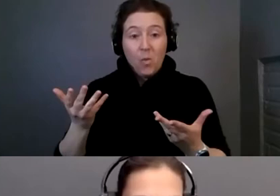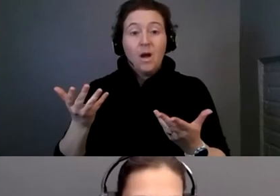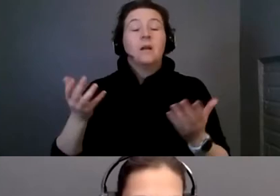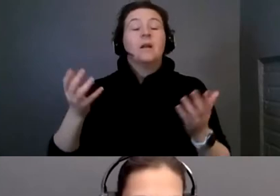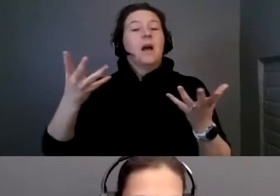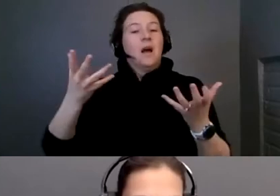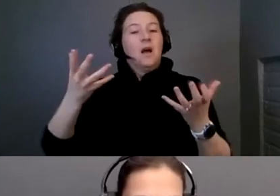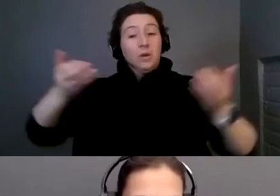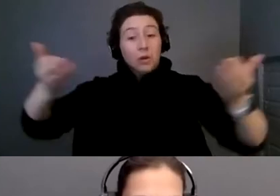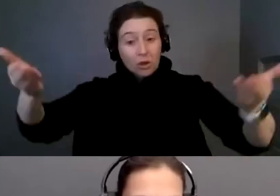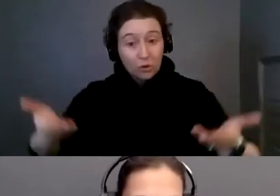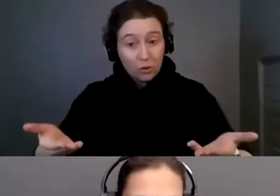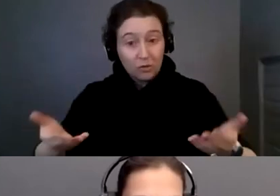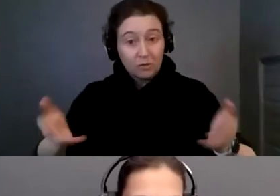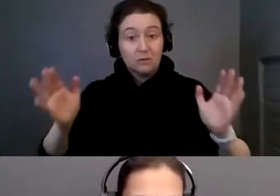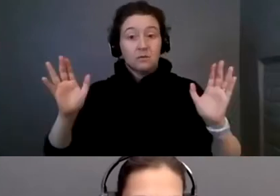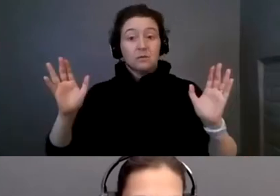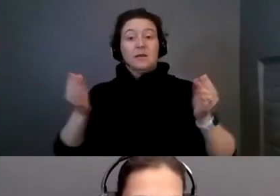things tonight.